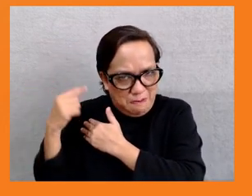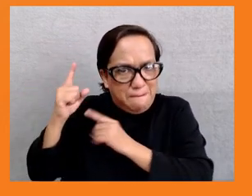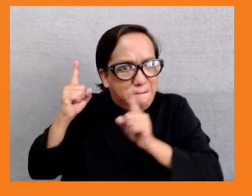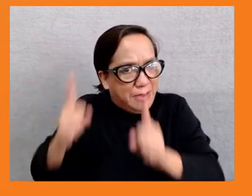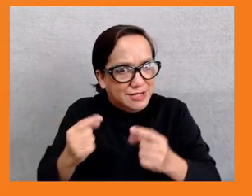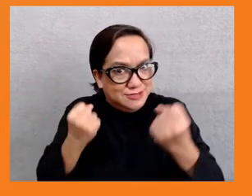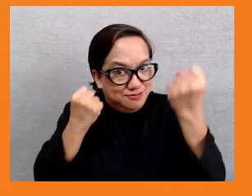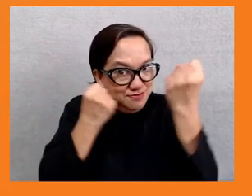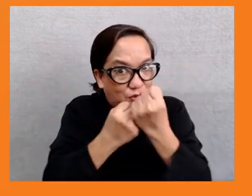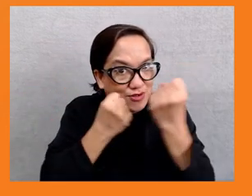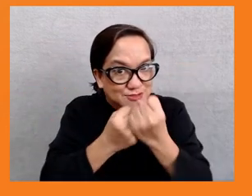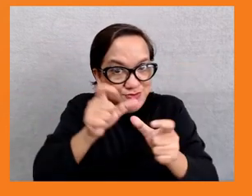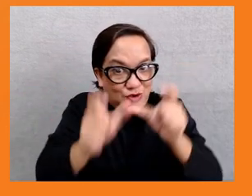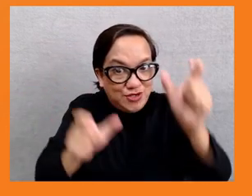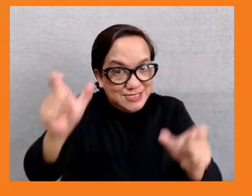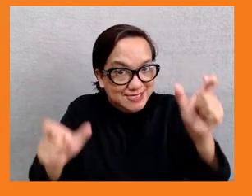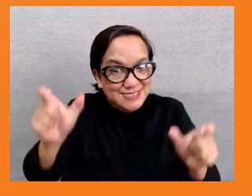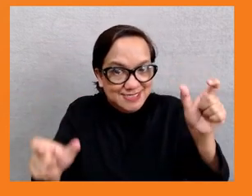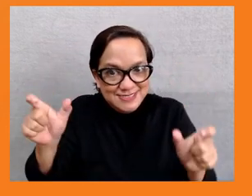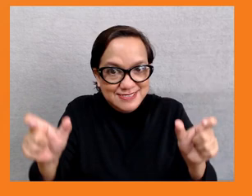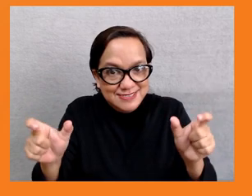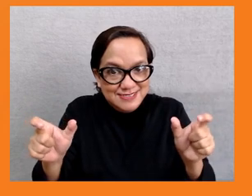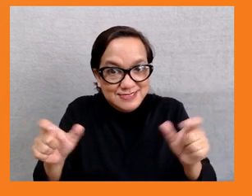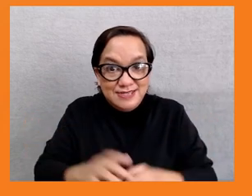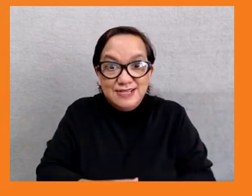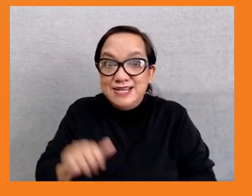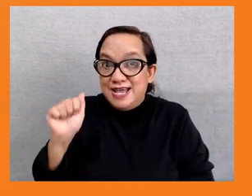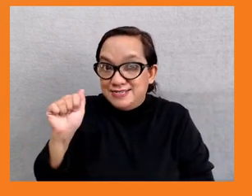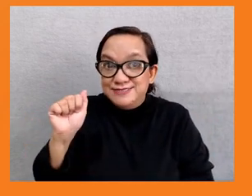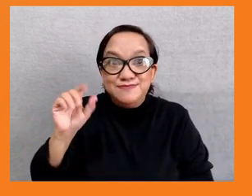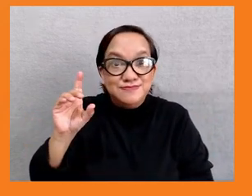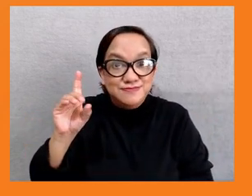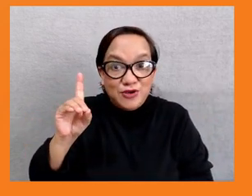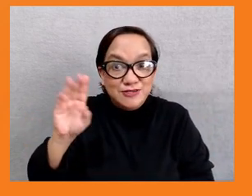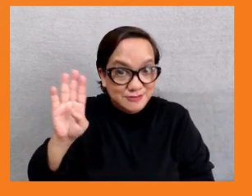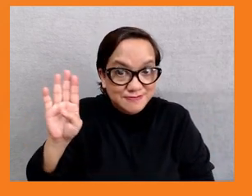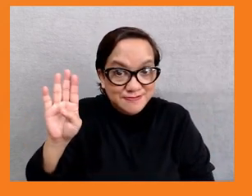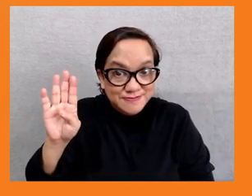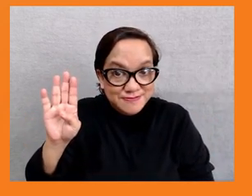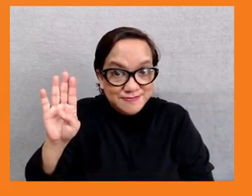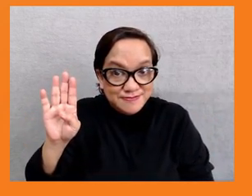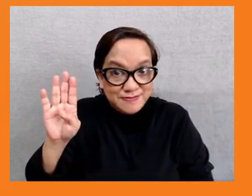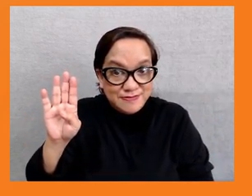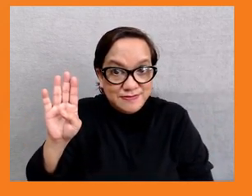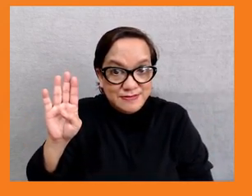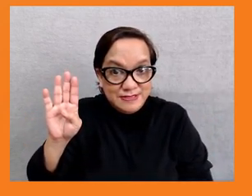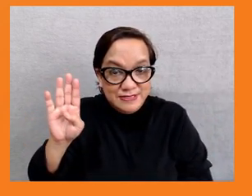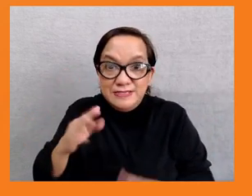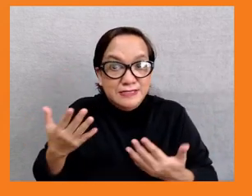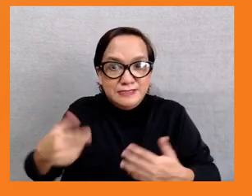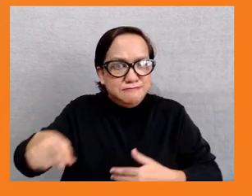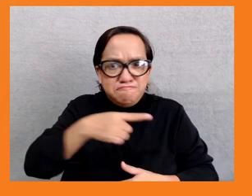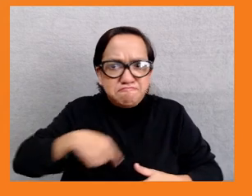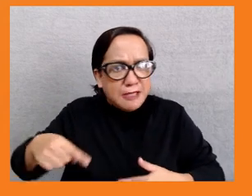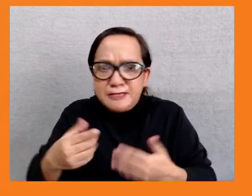So at the ADB, next slide, please. At the ADB, one thing we did is provide quite a lot of